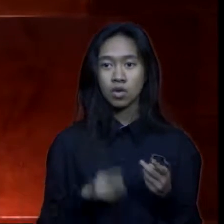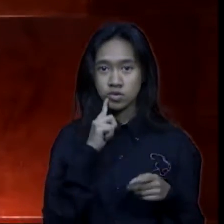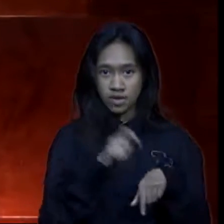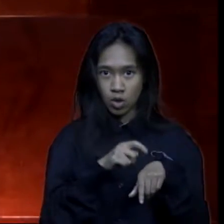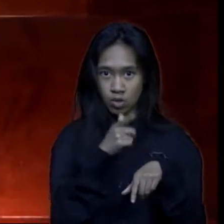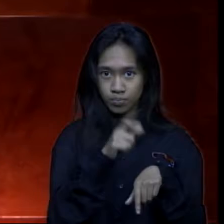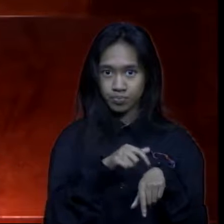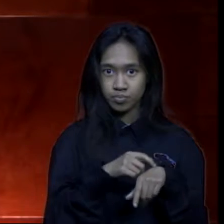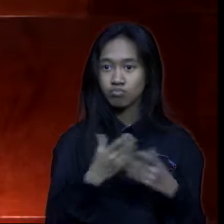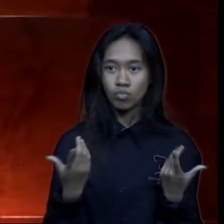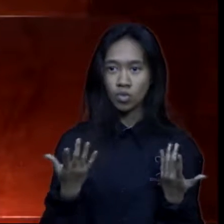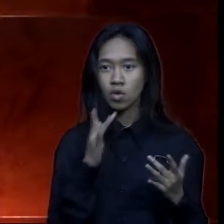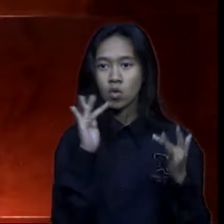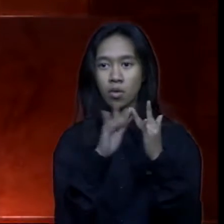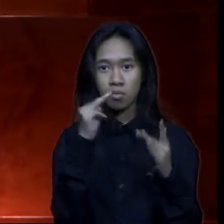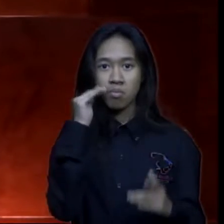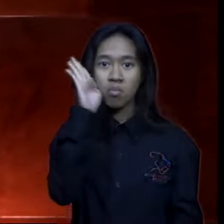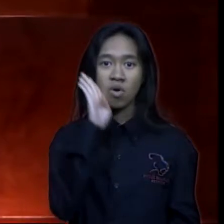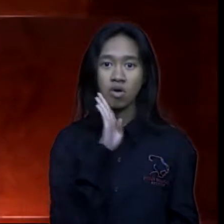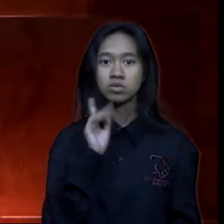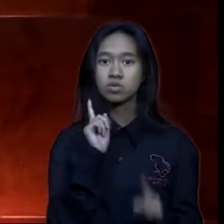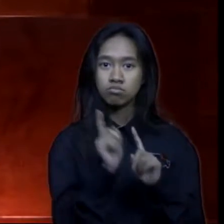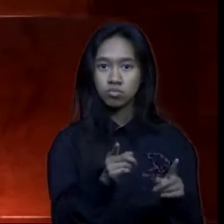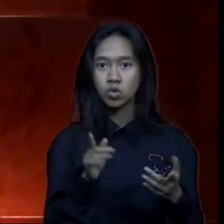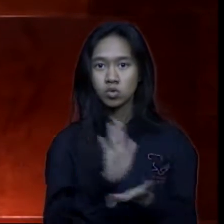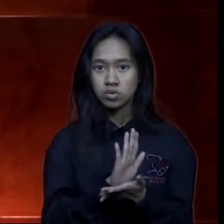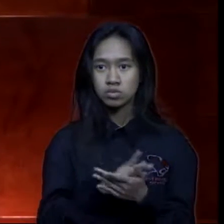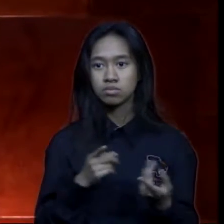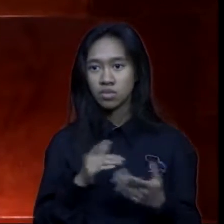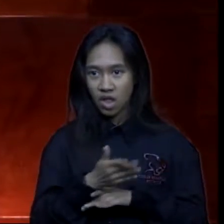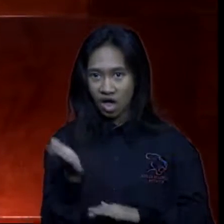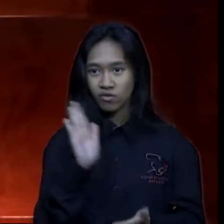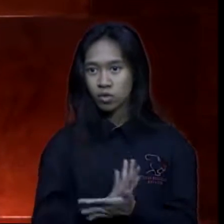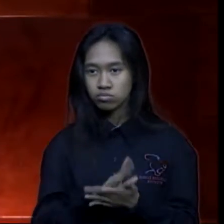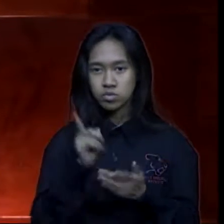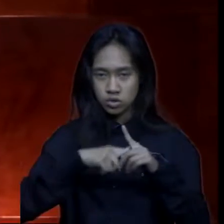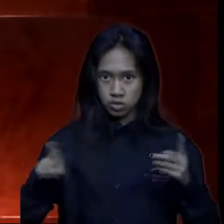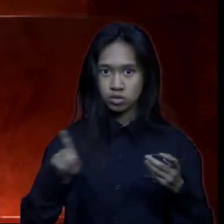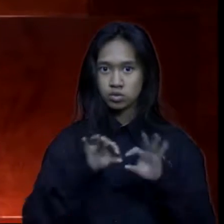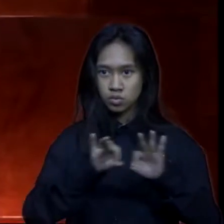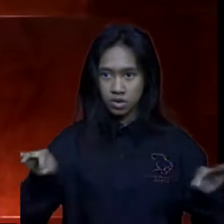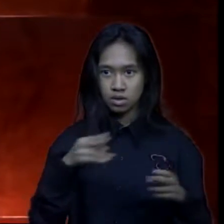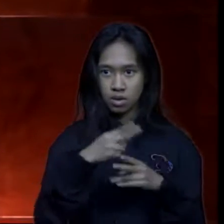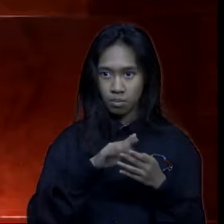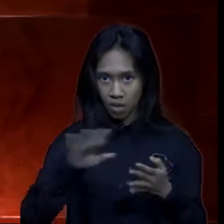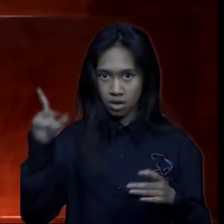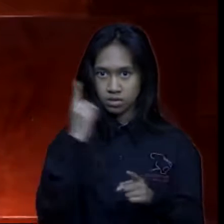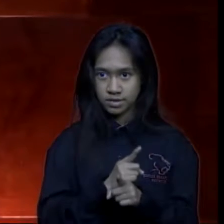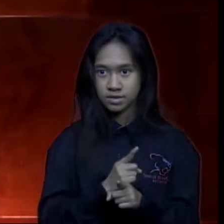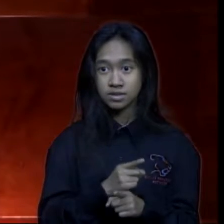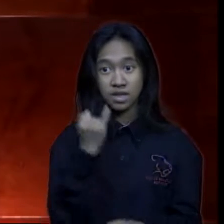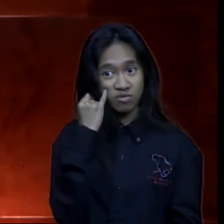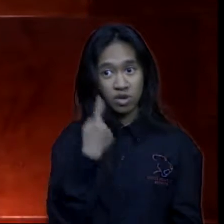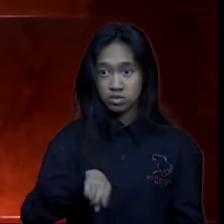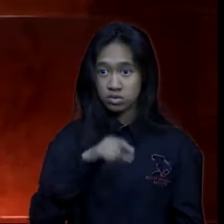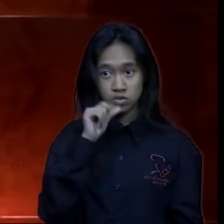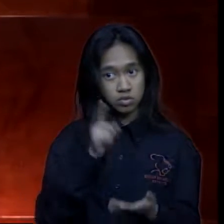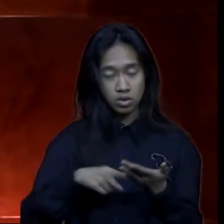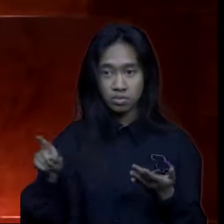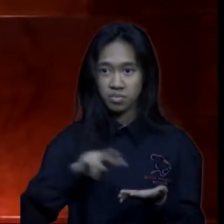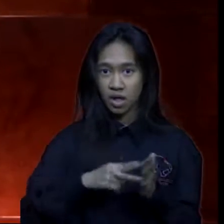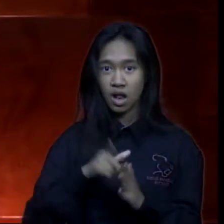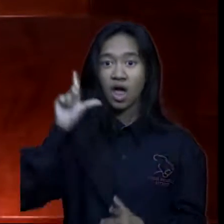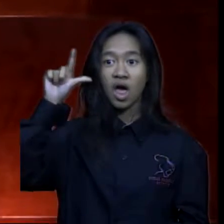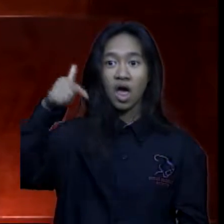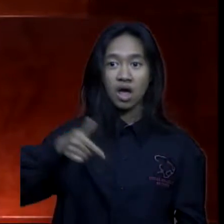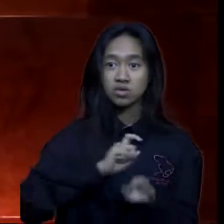see Mr. Brown before after school to check the spelling for your diploma any student who does not check it will not have another